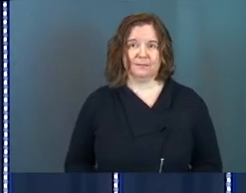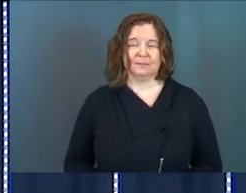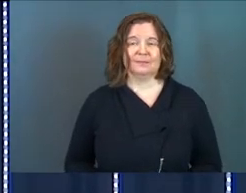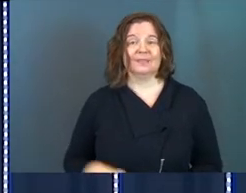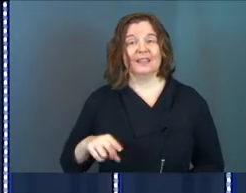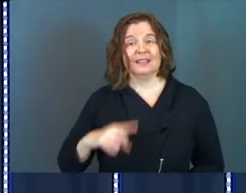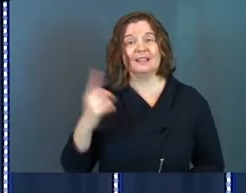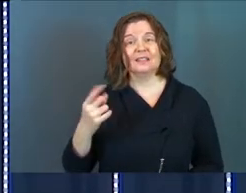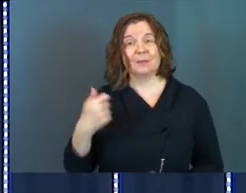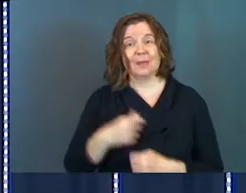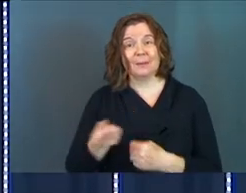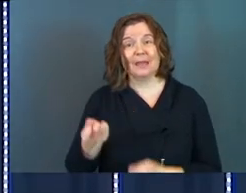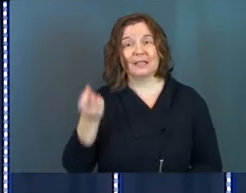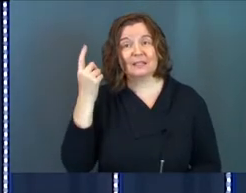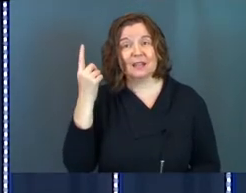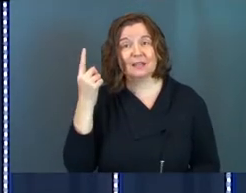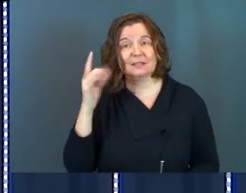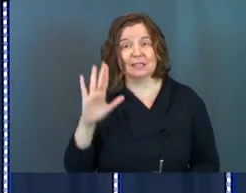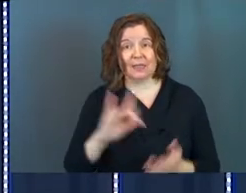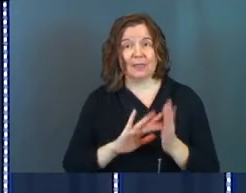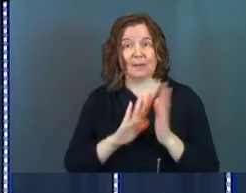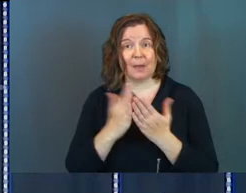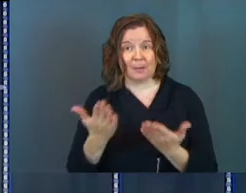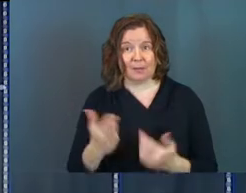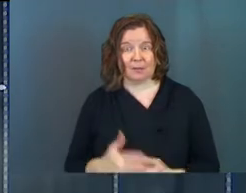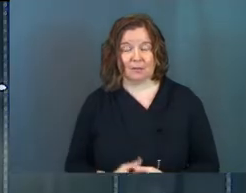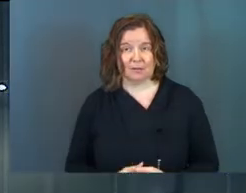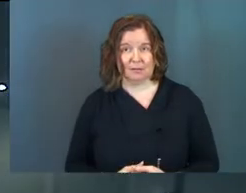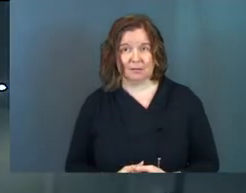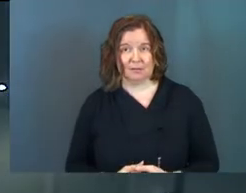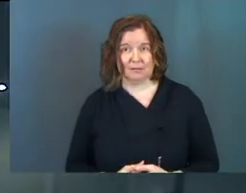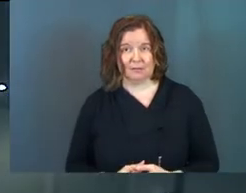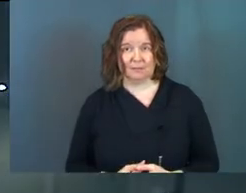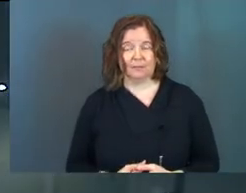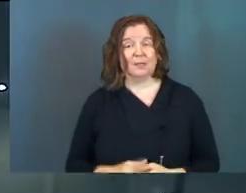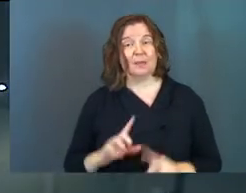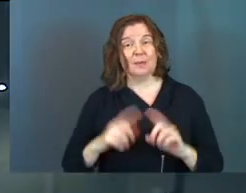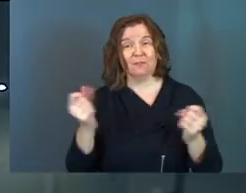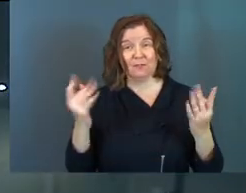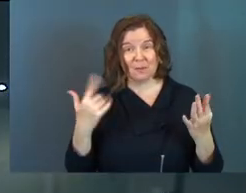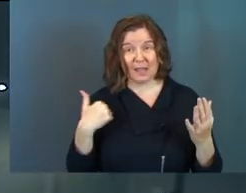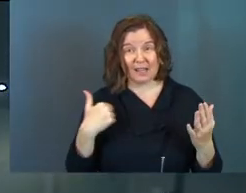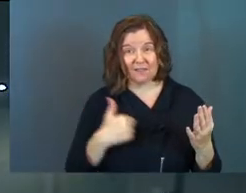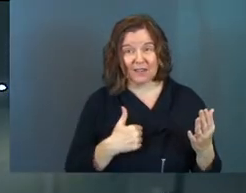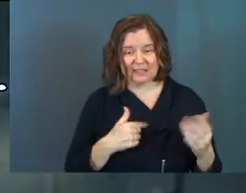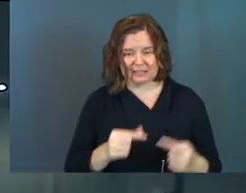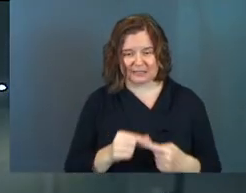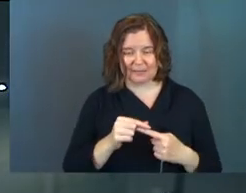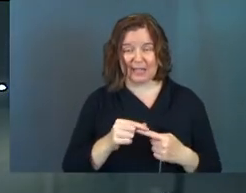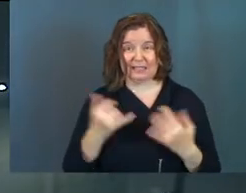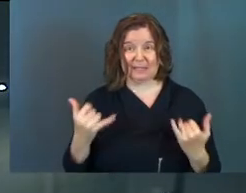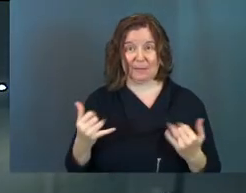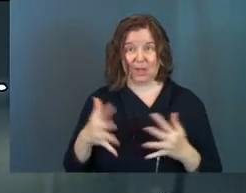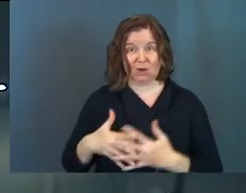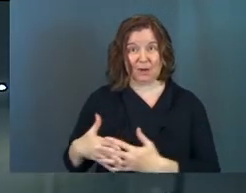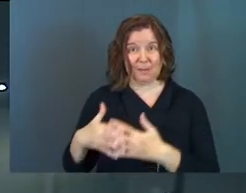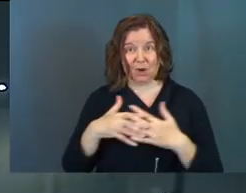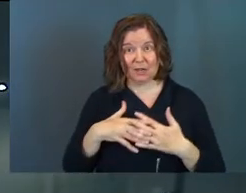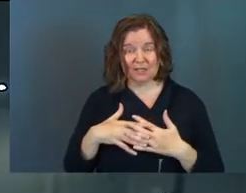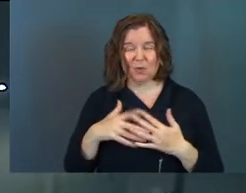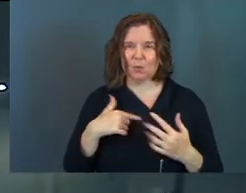This is something that makes sense in the Bible. But for many of us, especially as modern Americans,